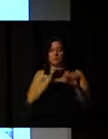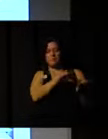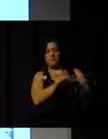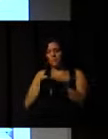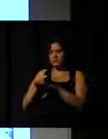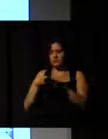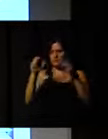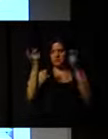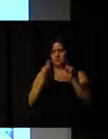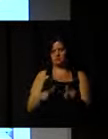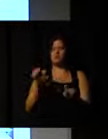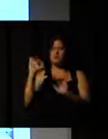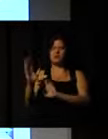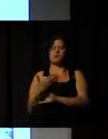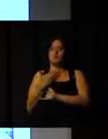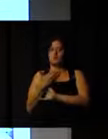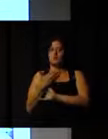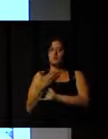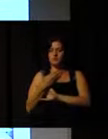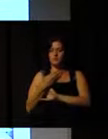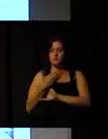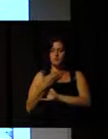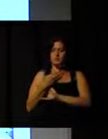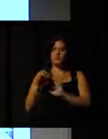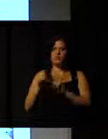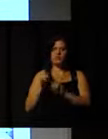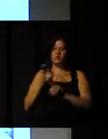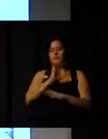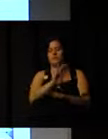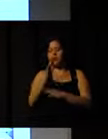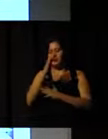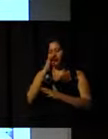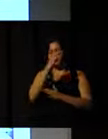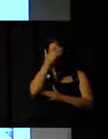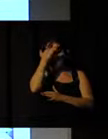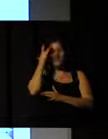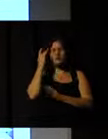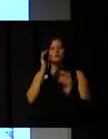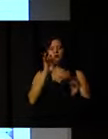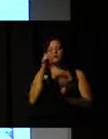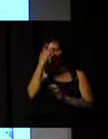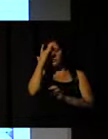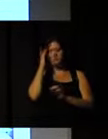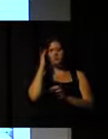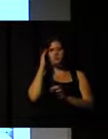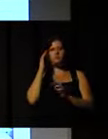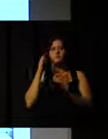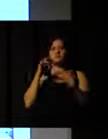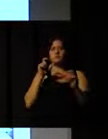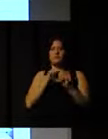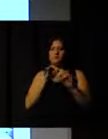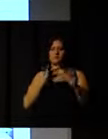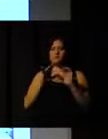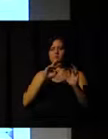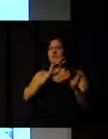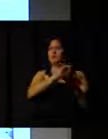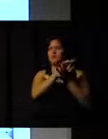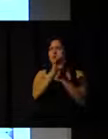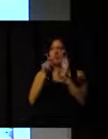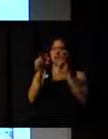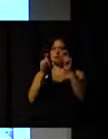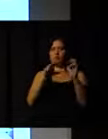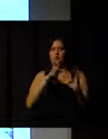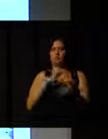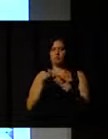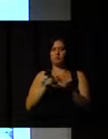us to move freely among the different countries in Europe, having the same